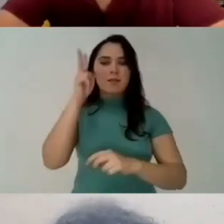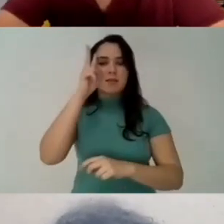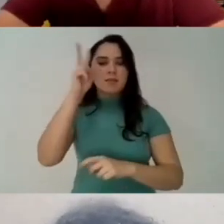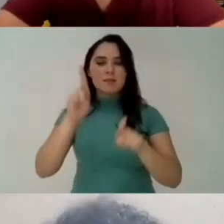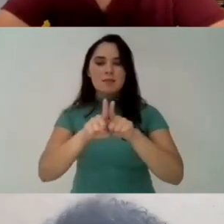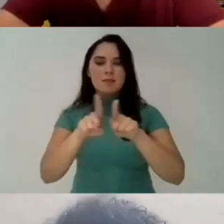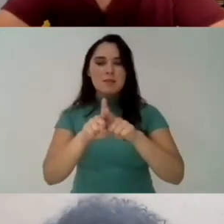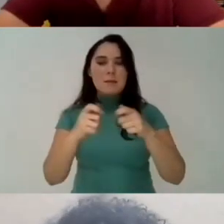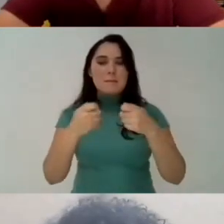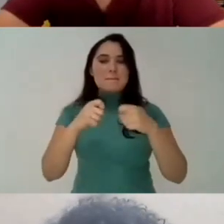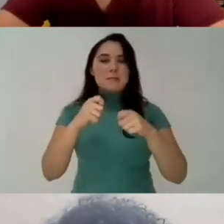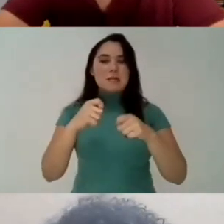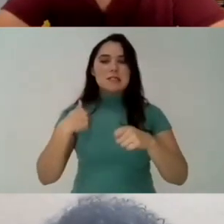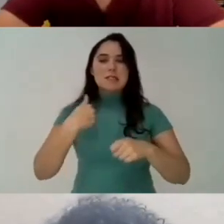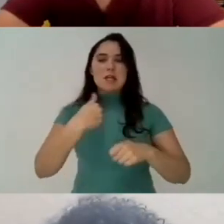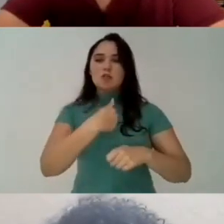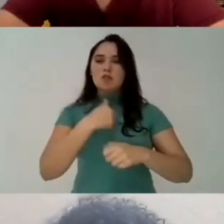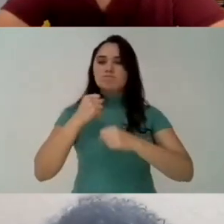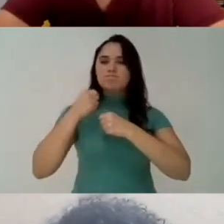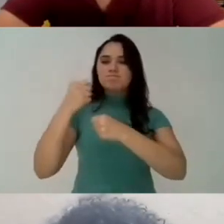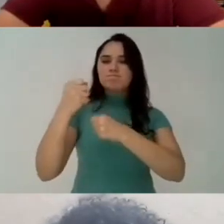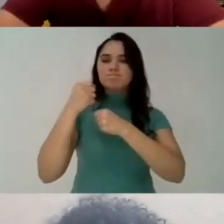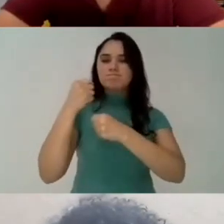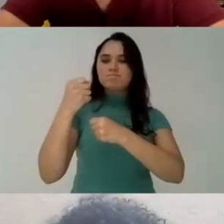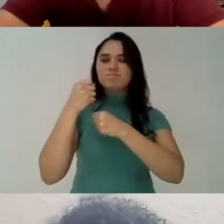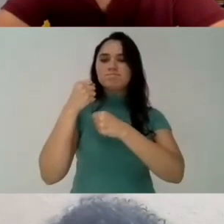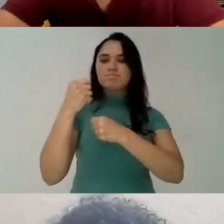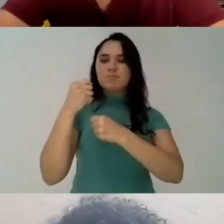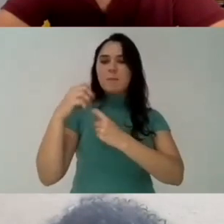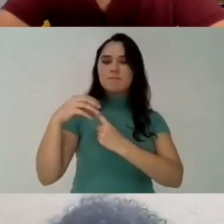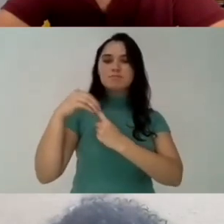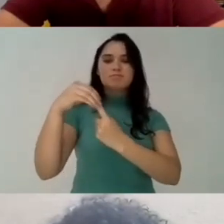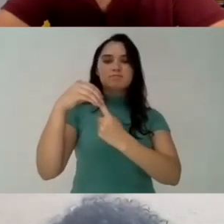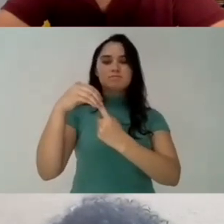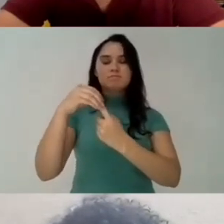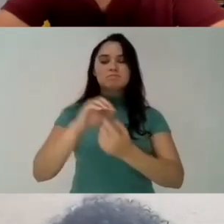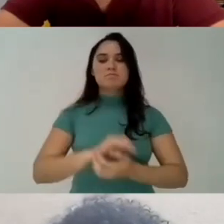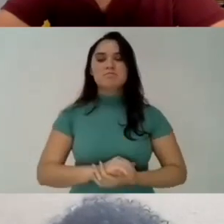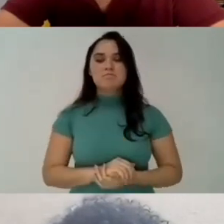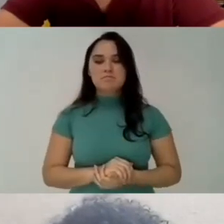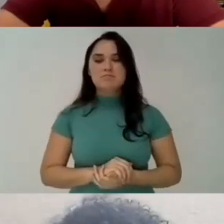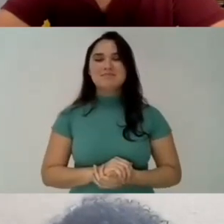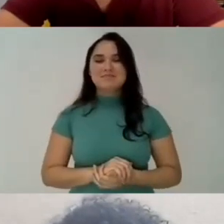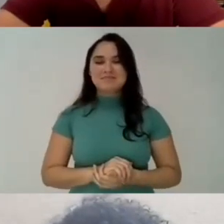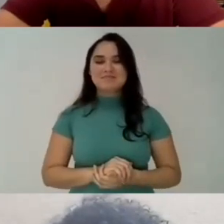respond to all these needs Thank